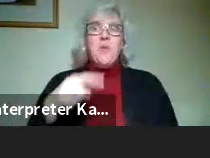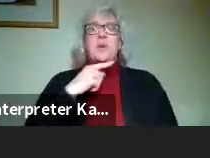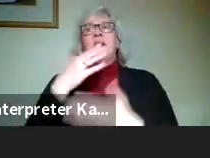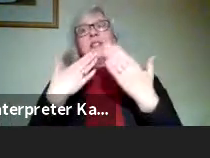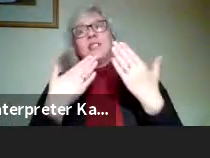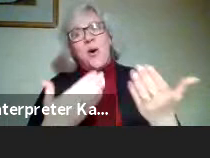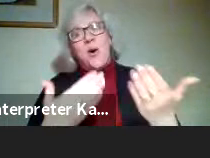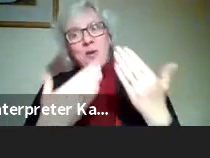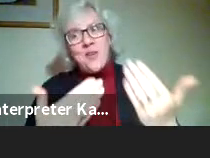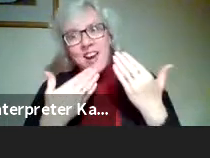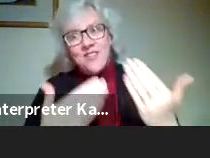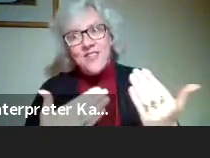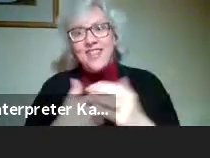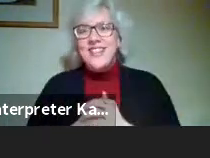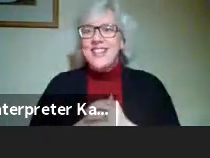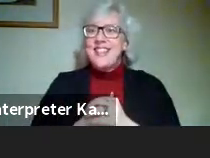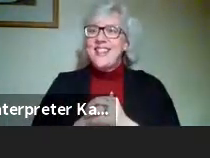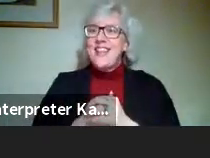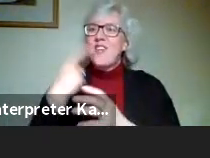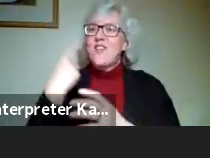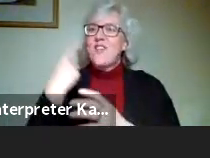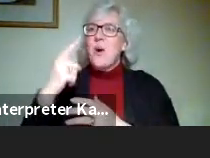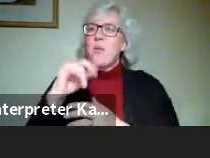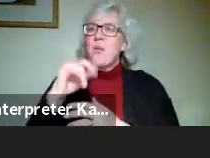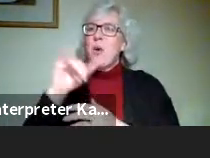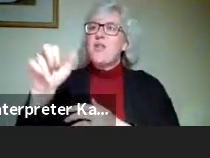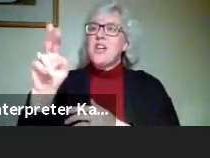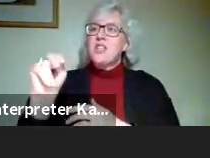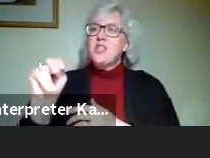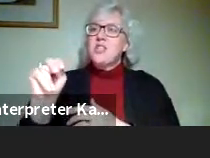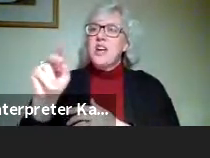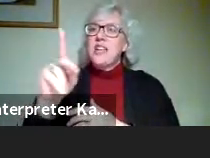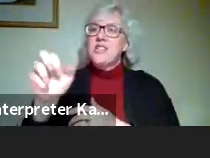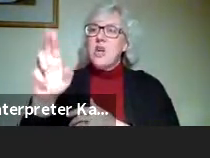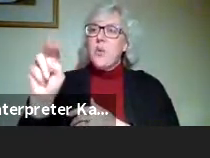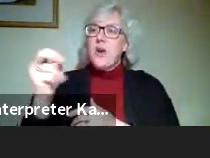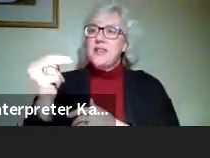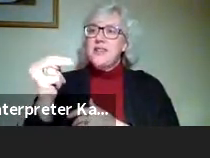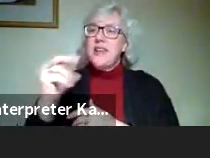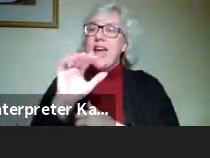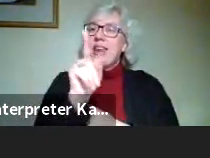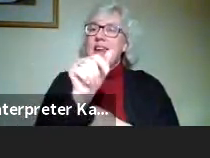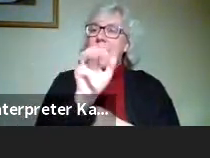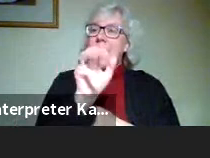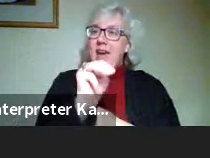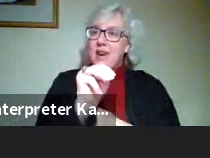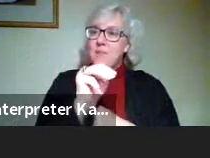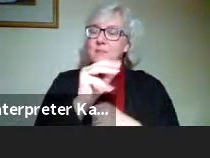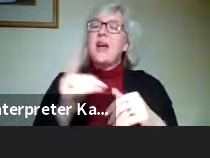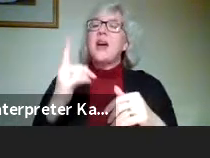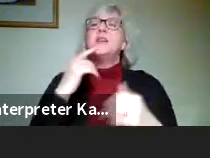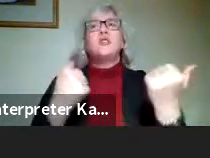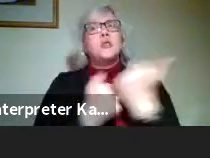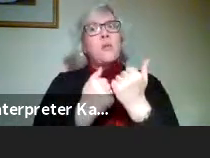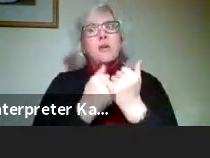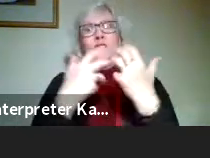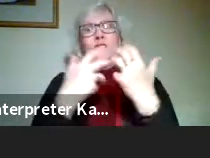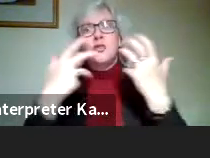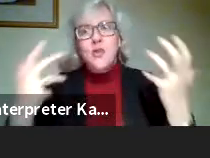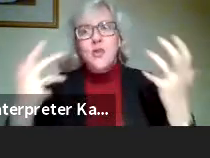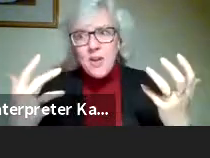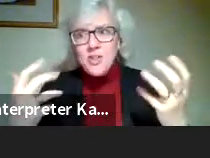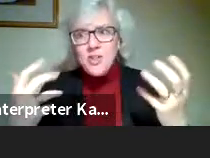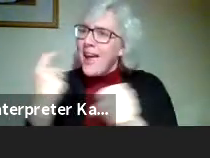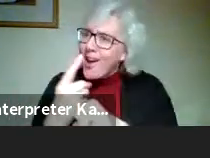grateful for for both John Zirin and Adam Reed supported us greatly each year